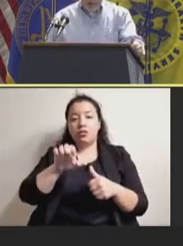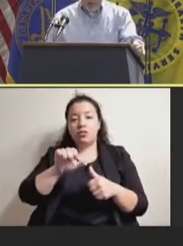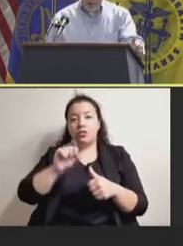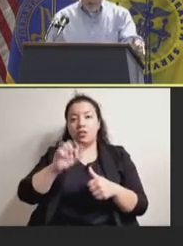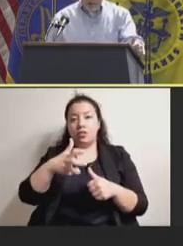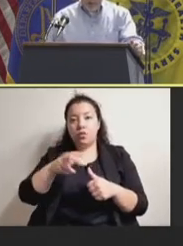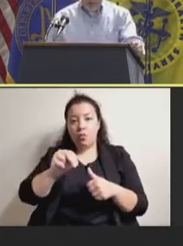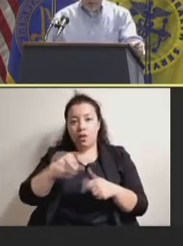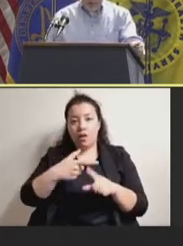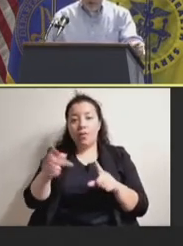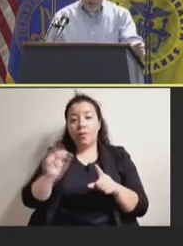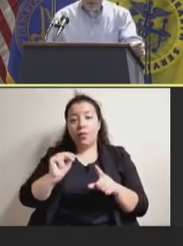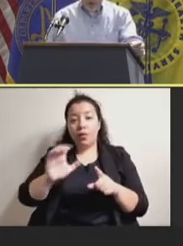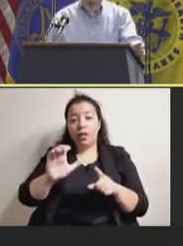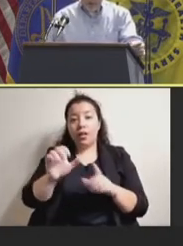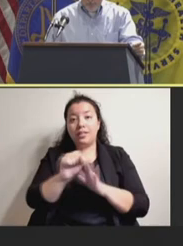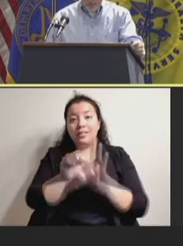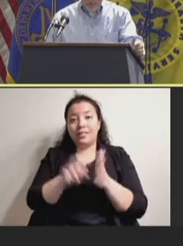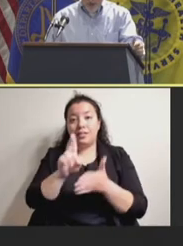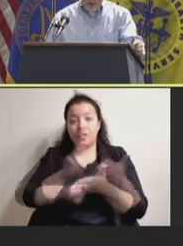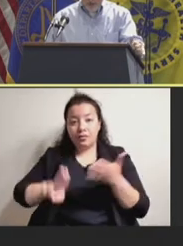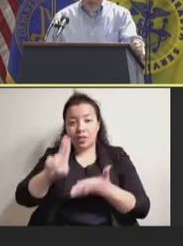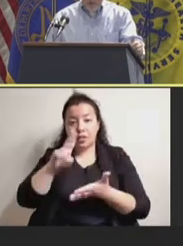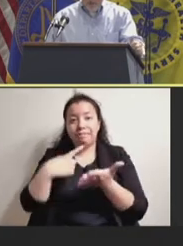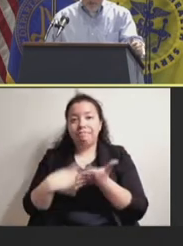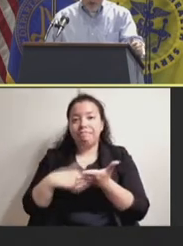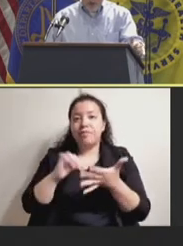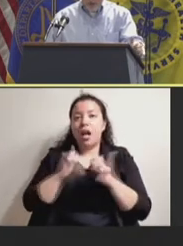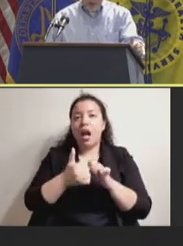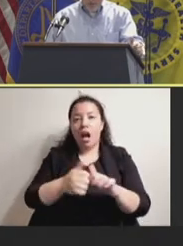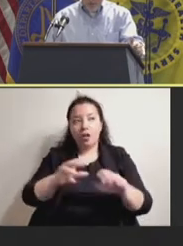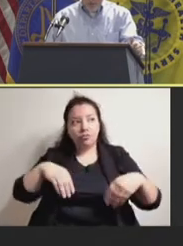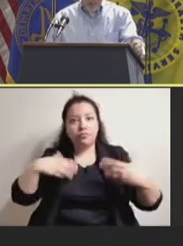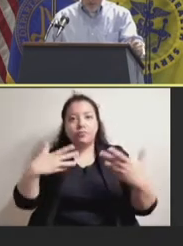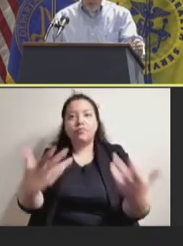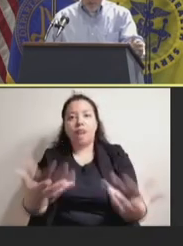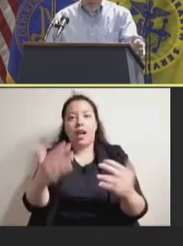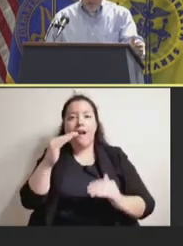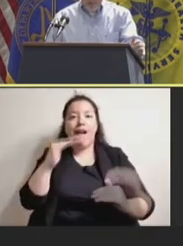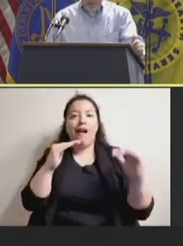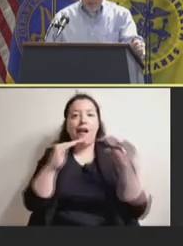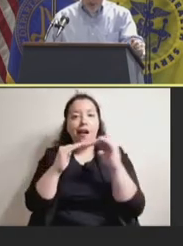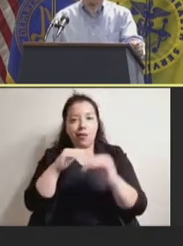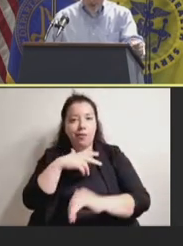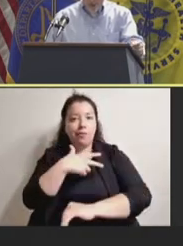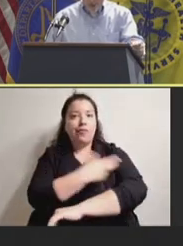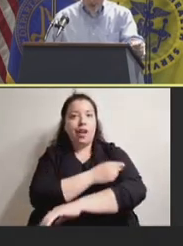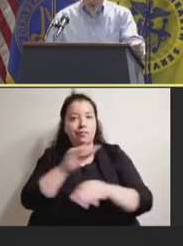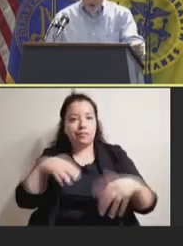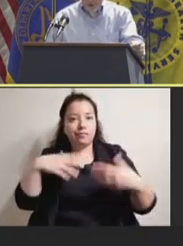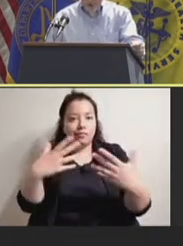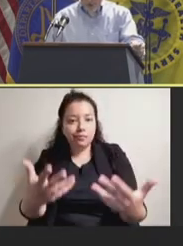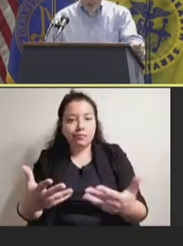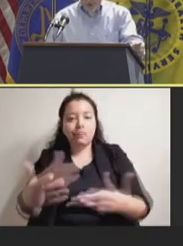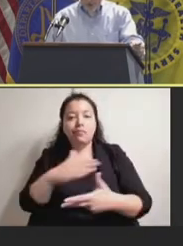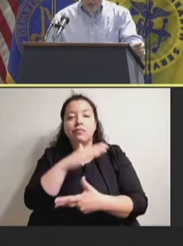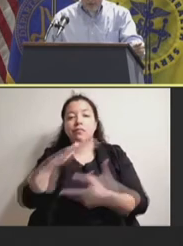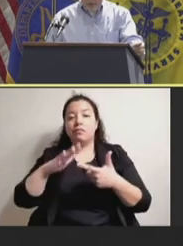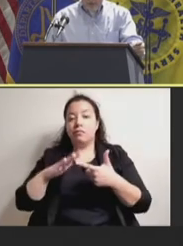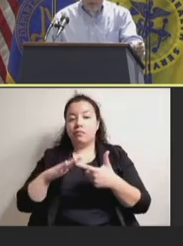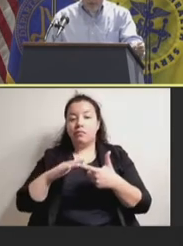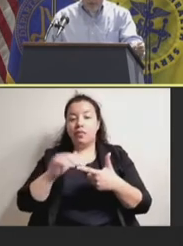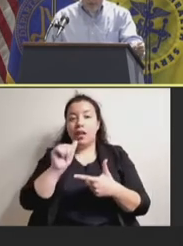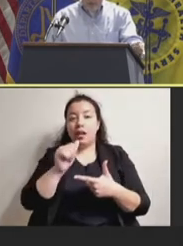process of distributing cold chain vaccines more effective, efficient, and equitable. She'll be followed by Anna Ngurney from the University of